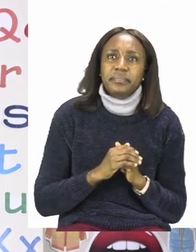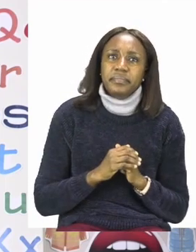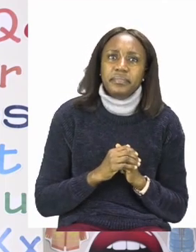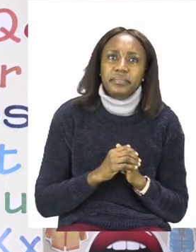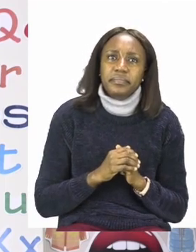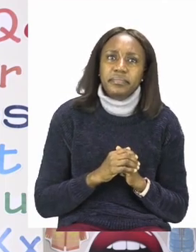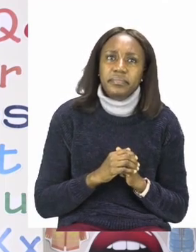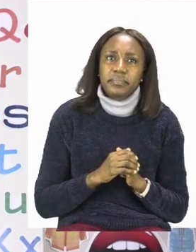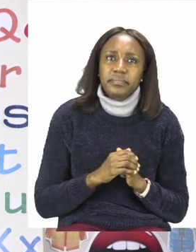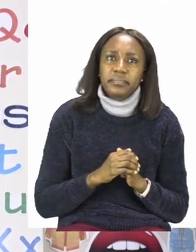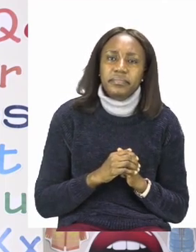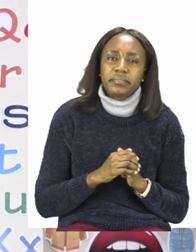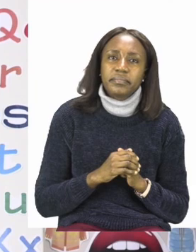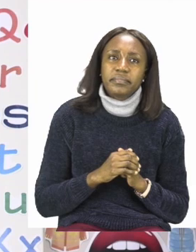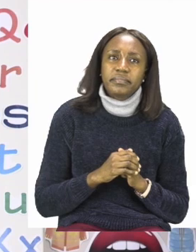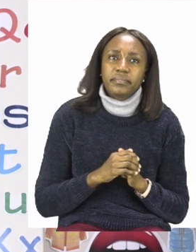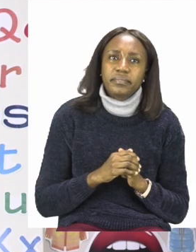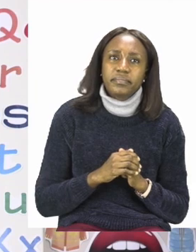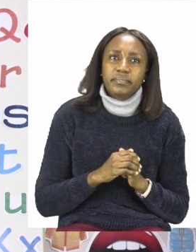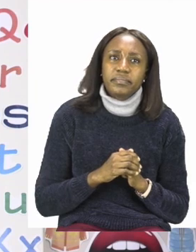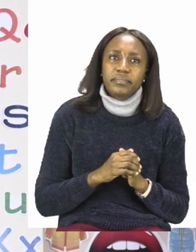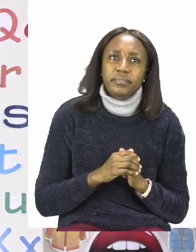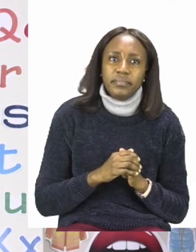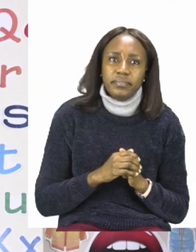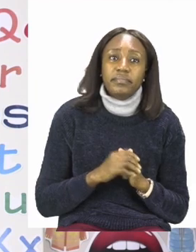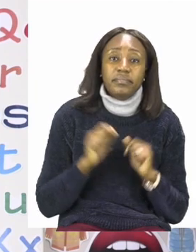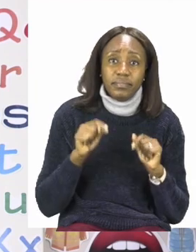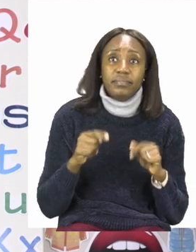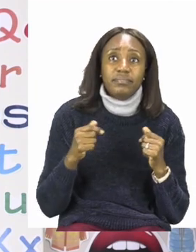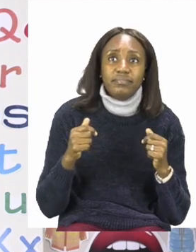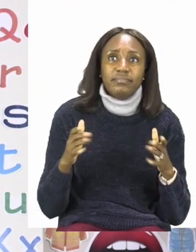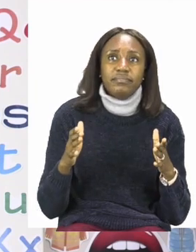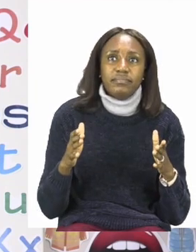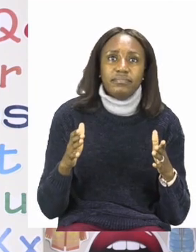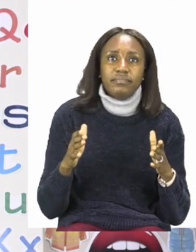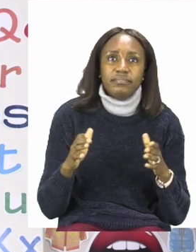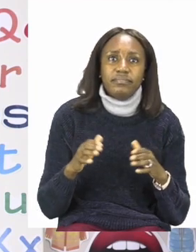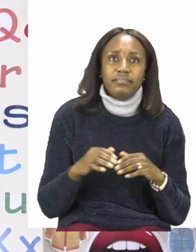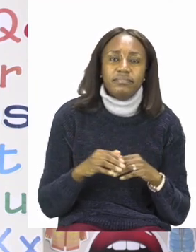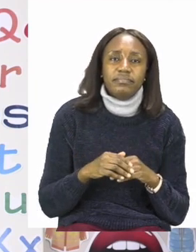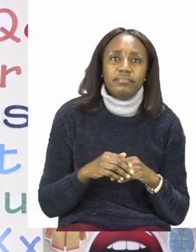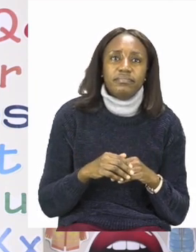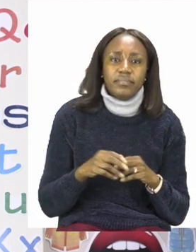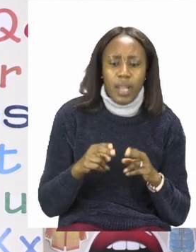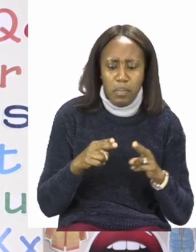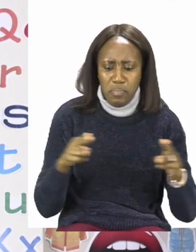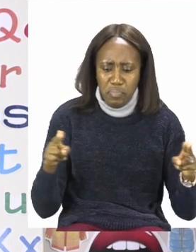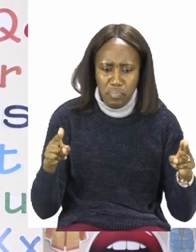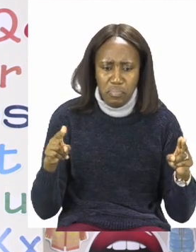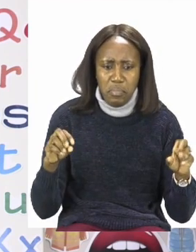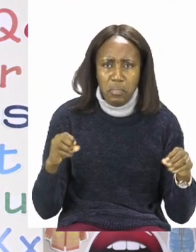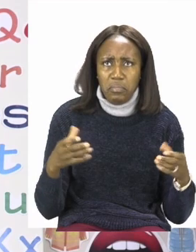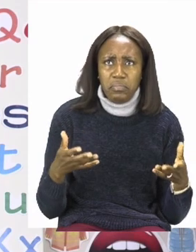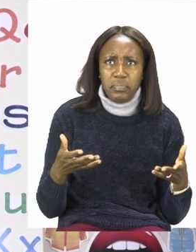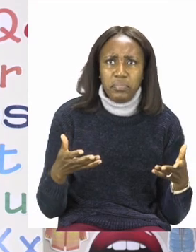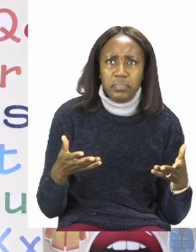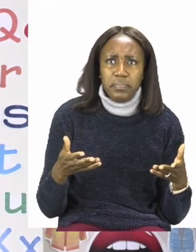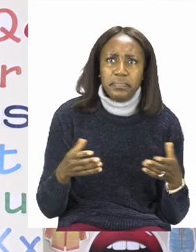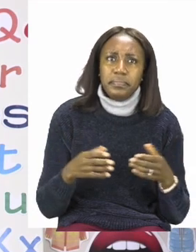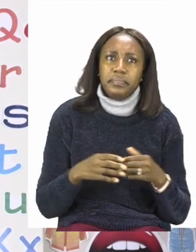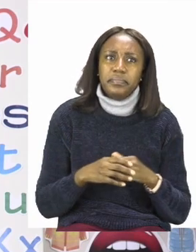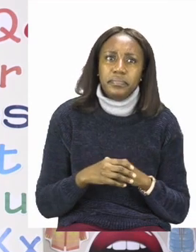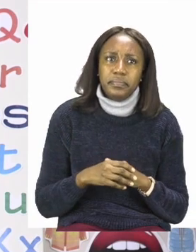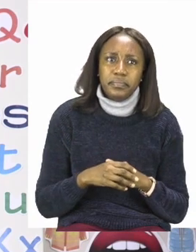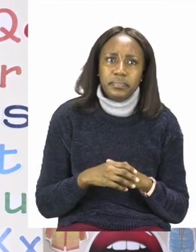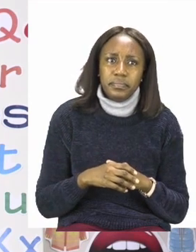room. Any table. So we're going to measure how long this table is with the hand